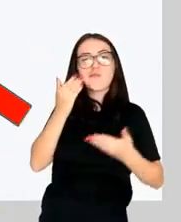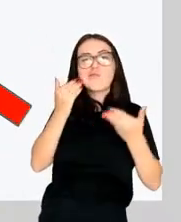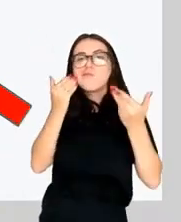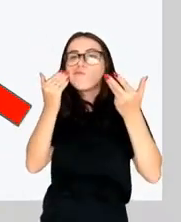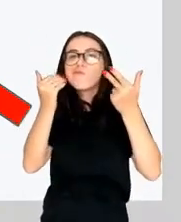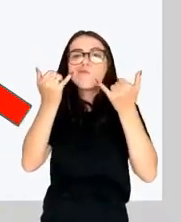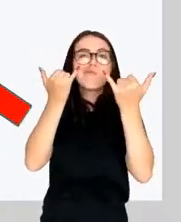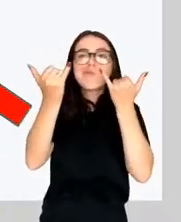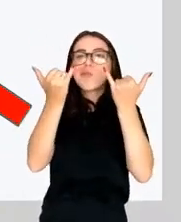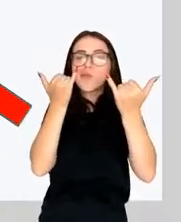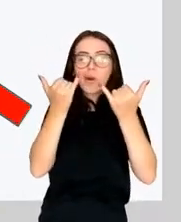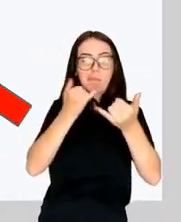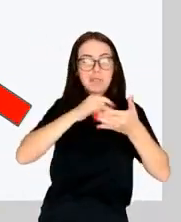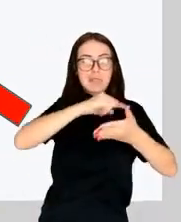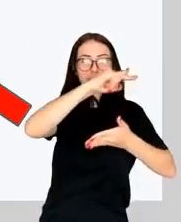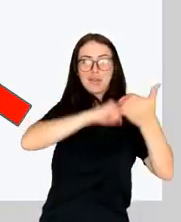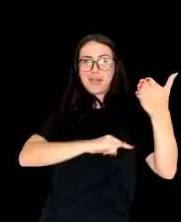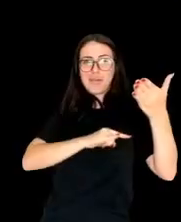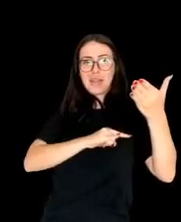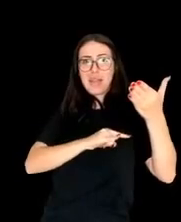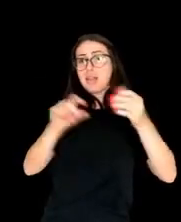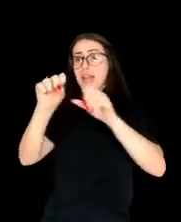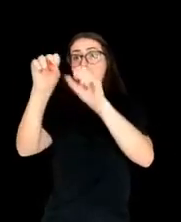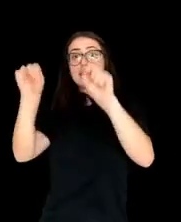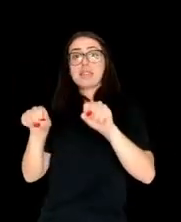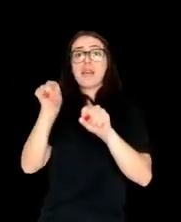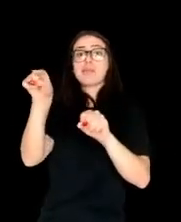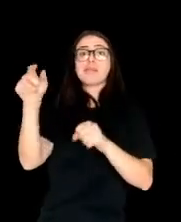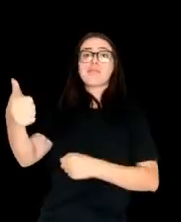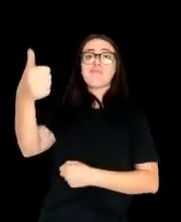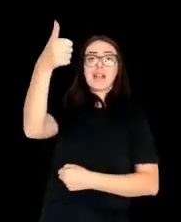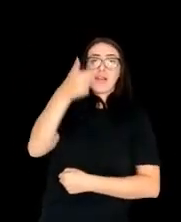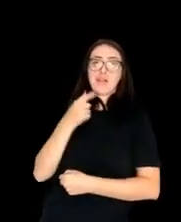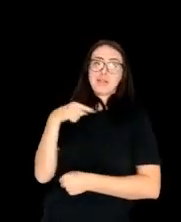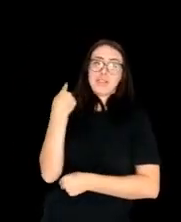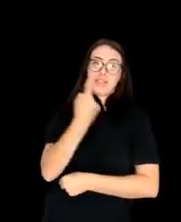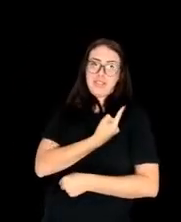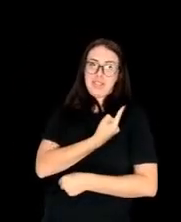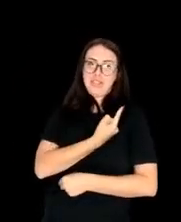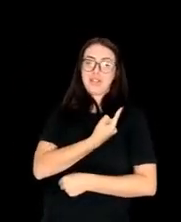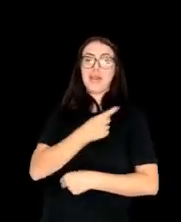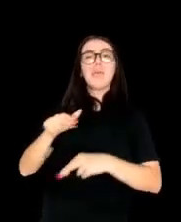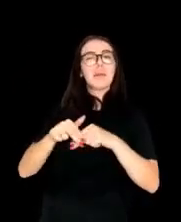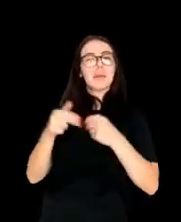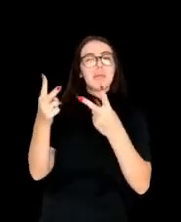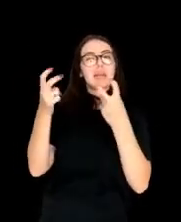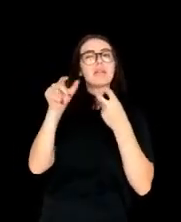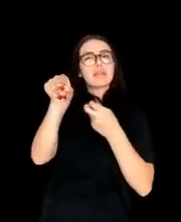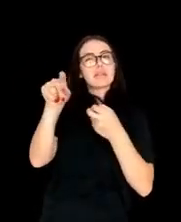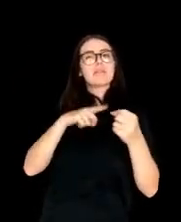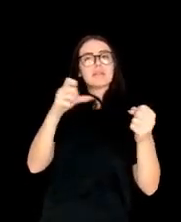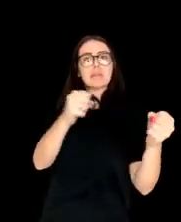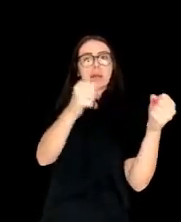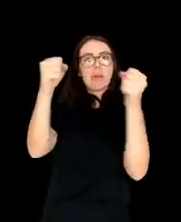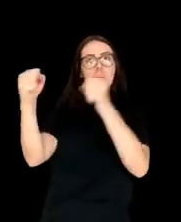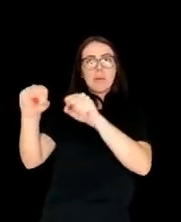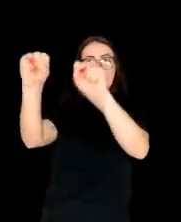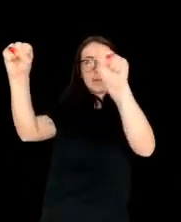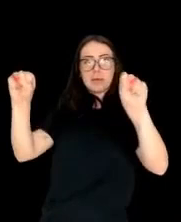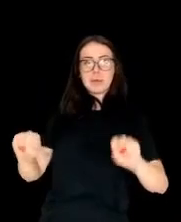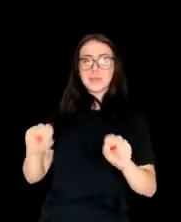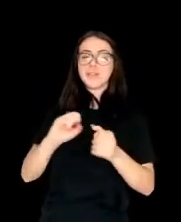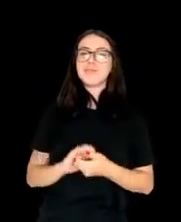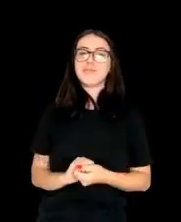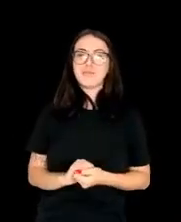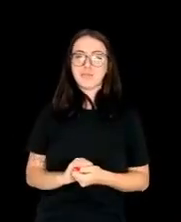us the potential power of the system. These capabilities really, you know, should be commonplace as part of any reporter's